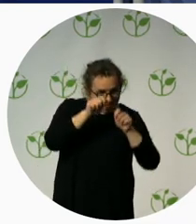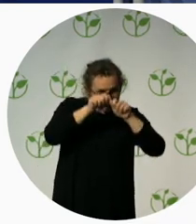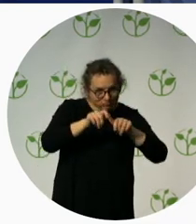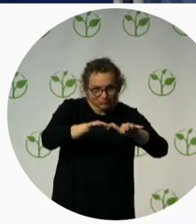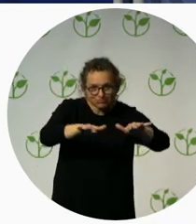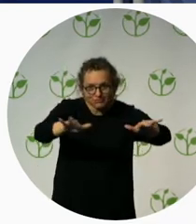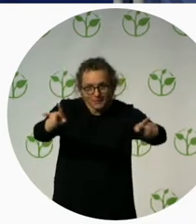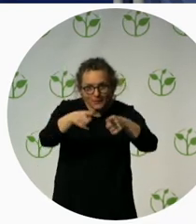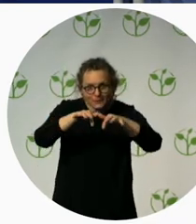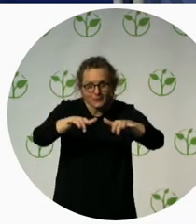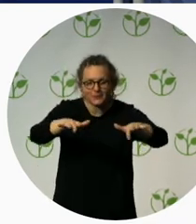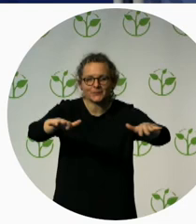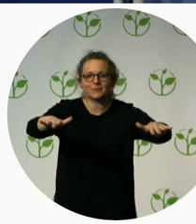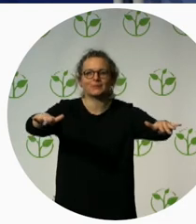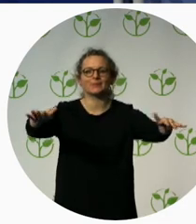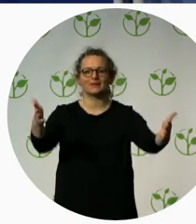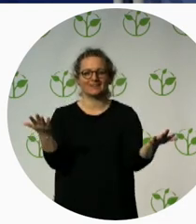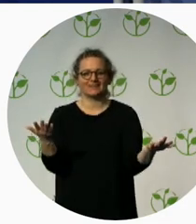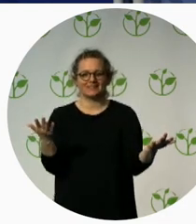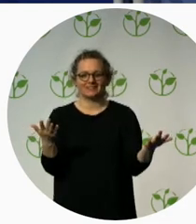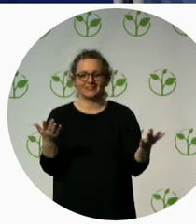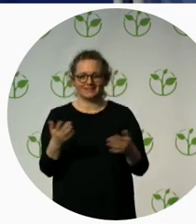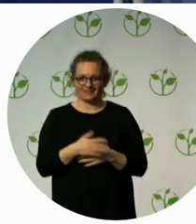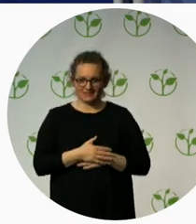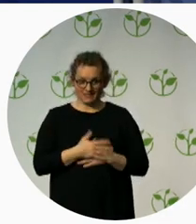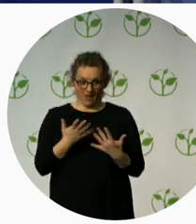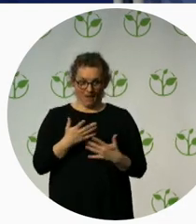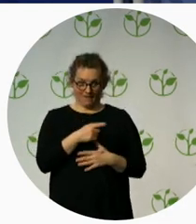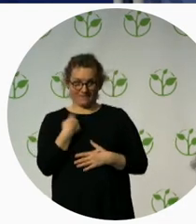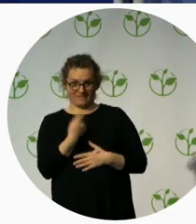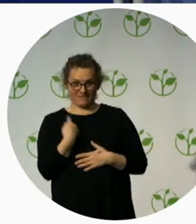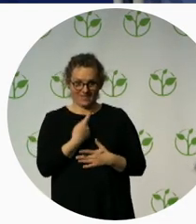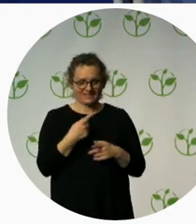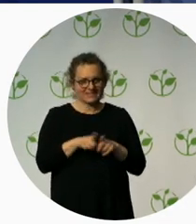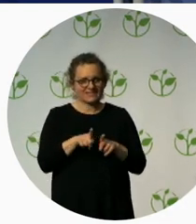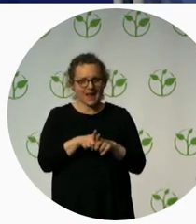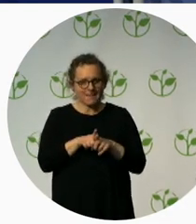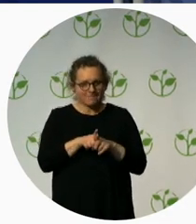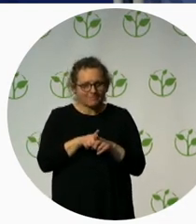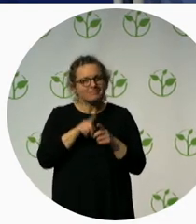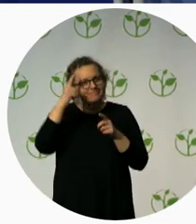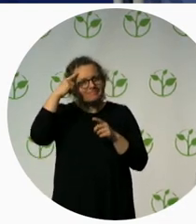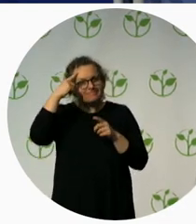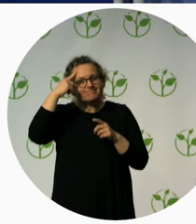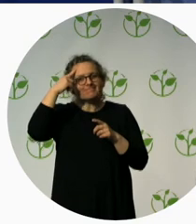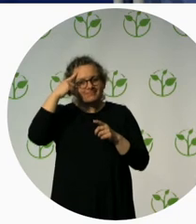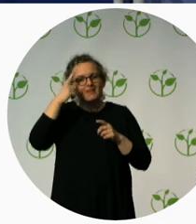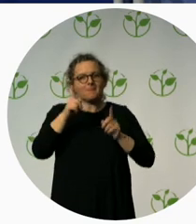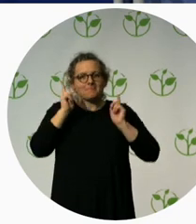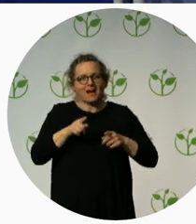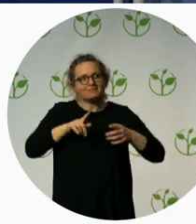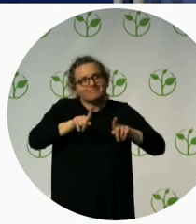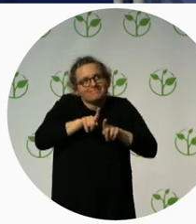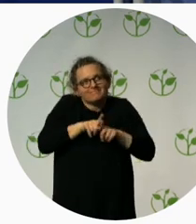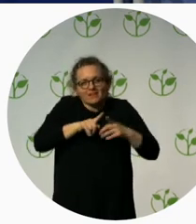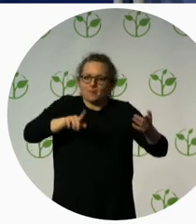but in society as a whole, to create waves across society through the actions of